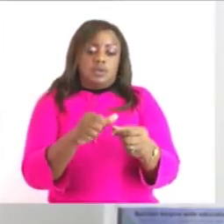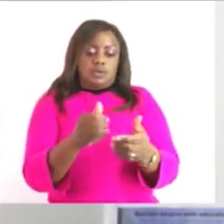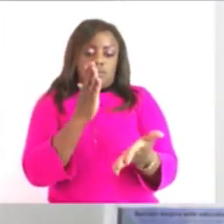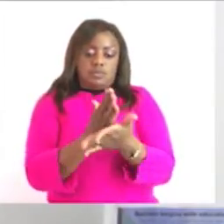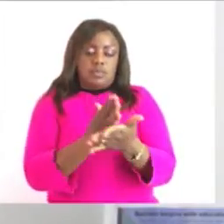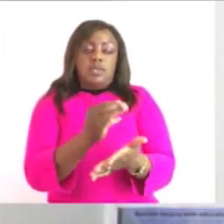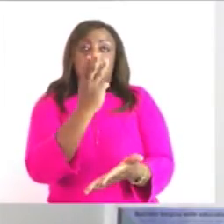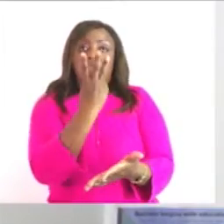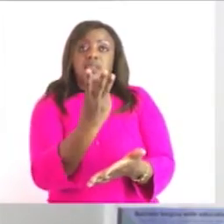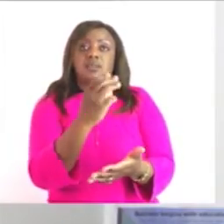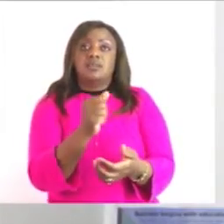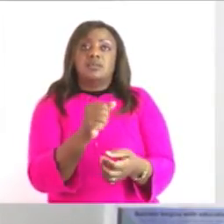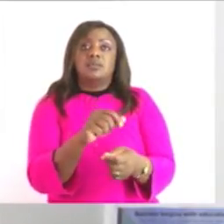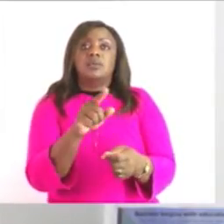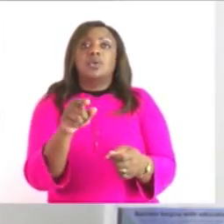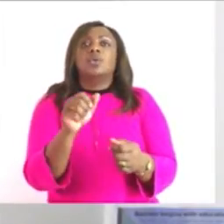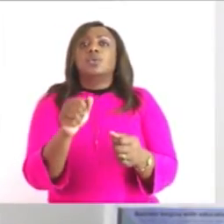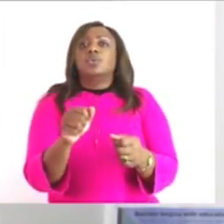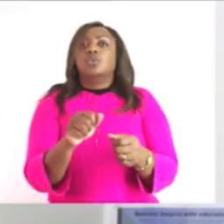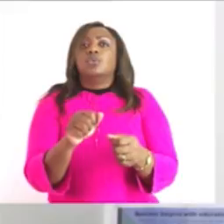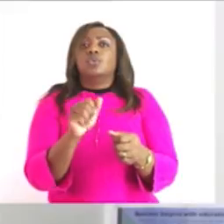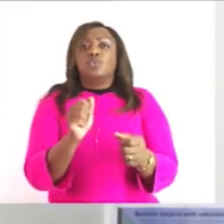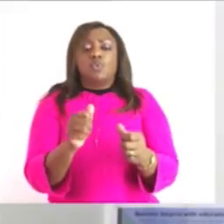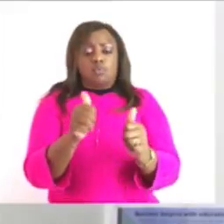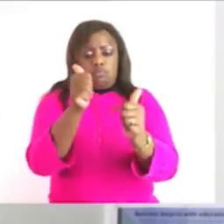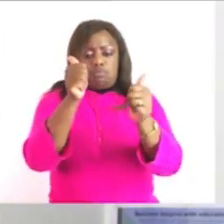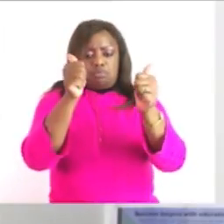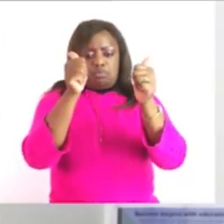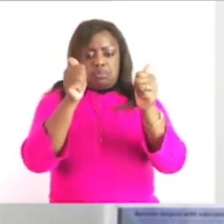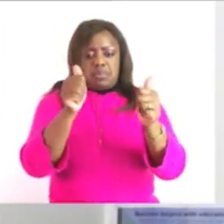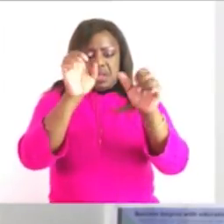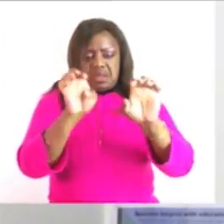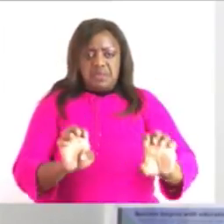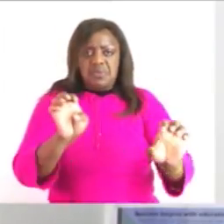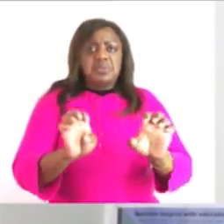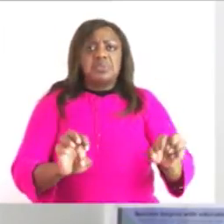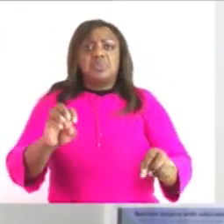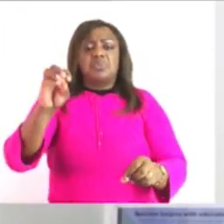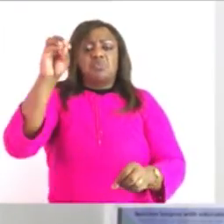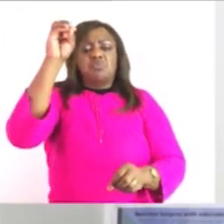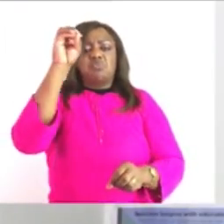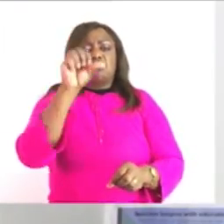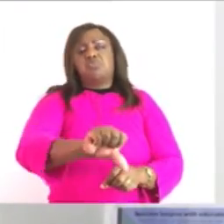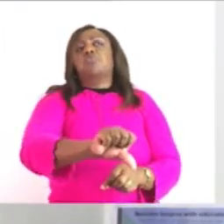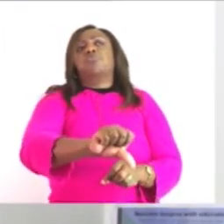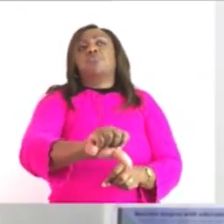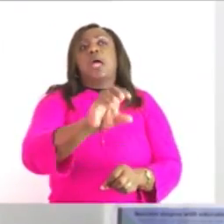gave your prediction is one hour then that would be poor that would be a poor